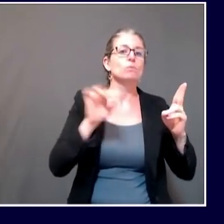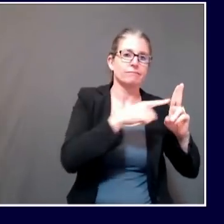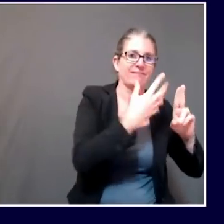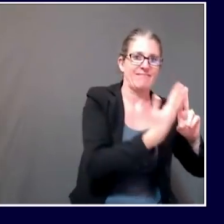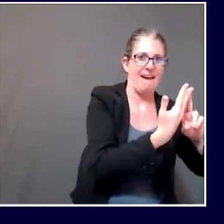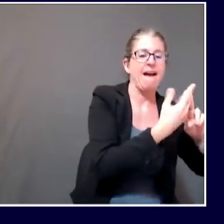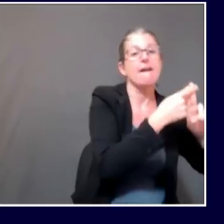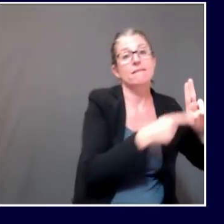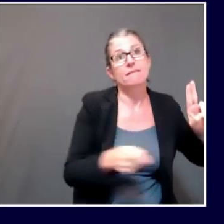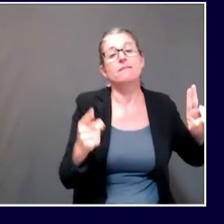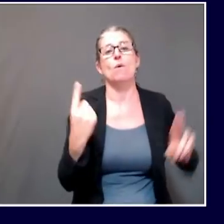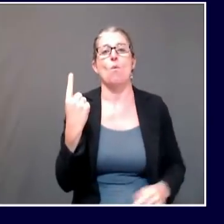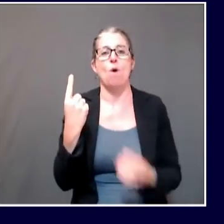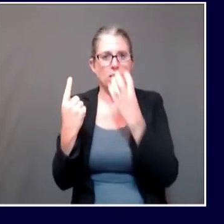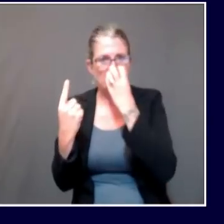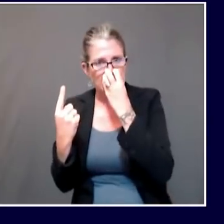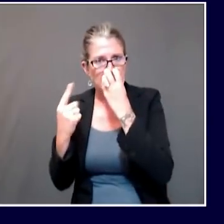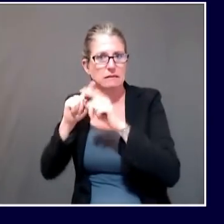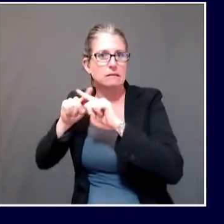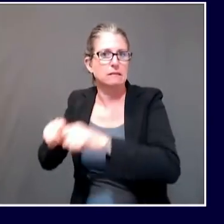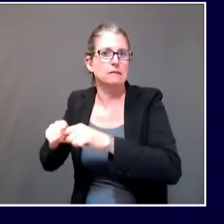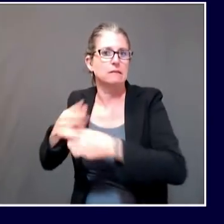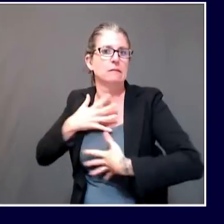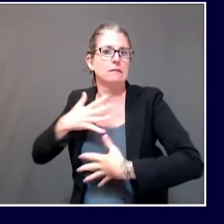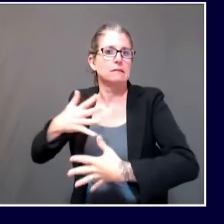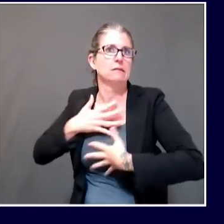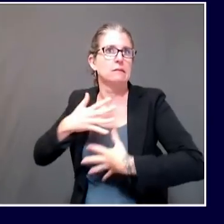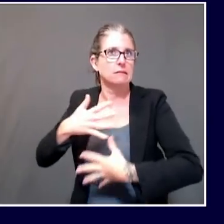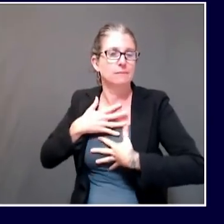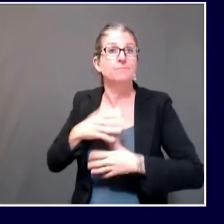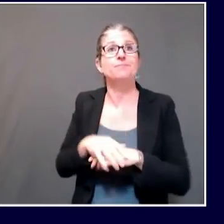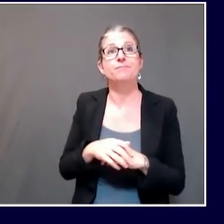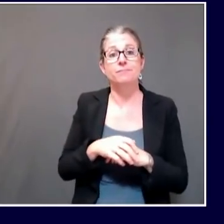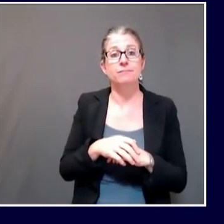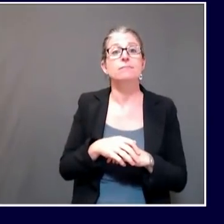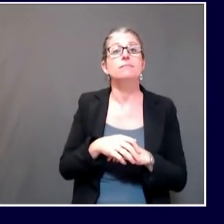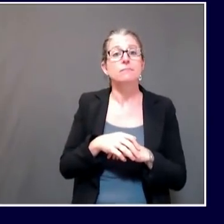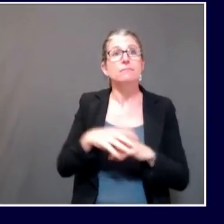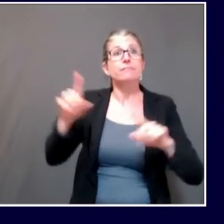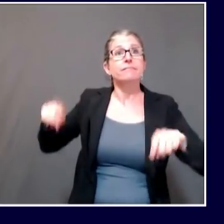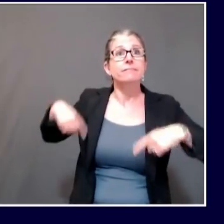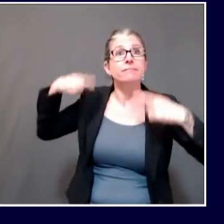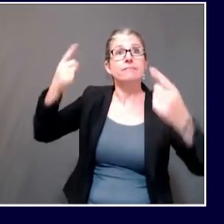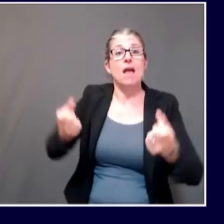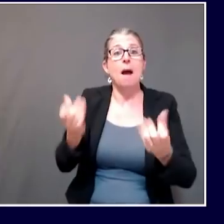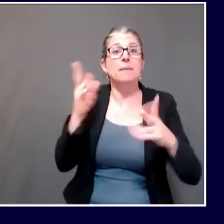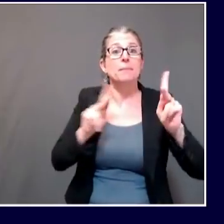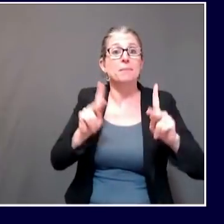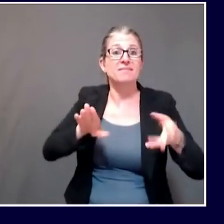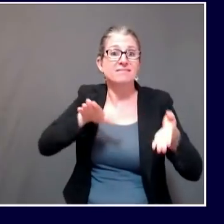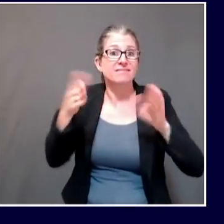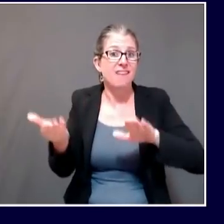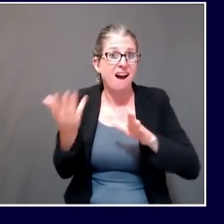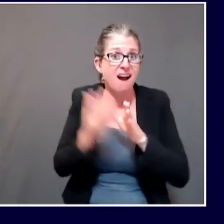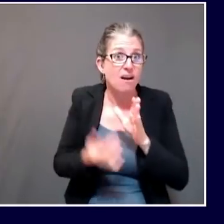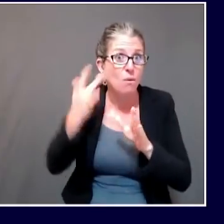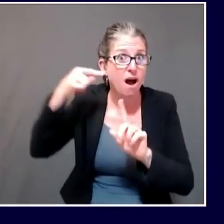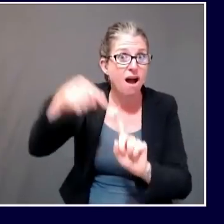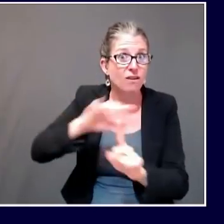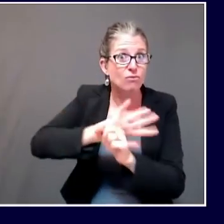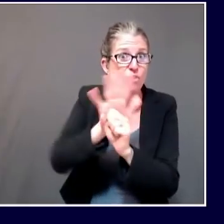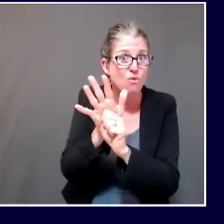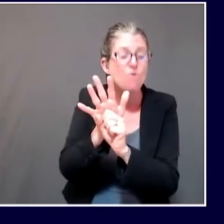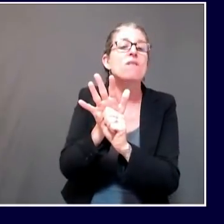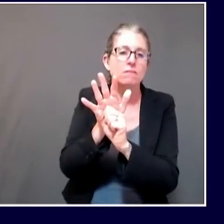132 individuals have passed away with COVID-19, the same number that has been in place for several days now. And